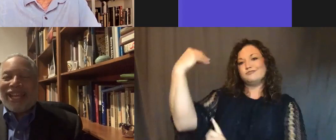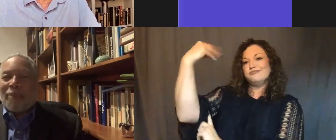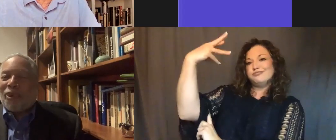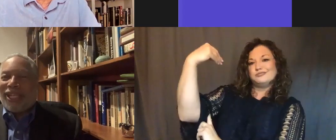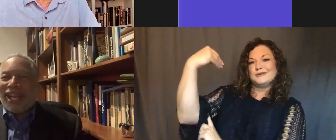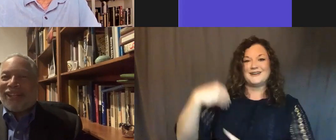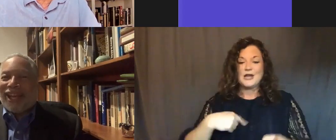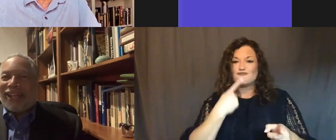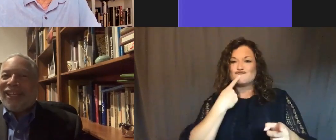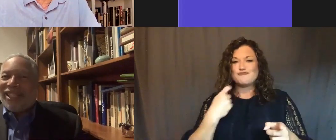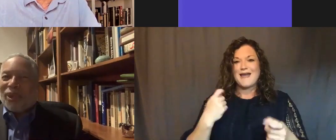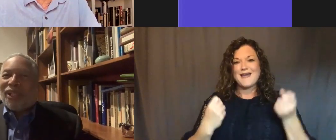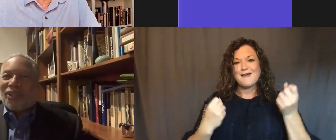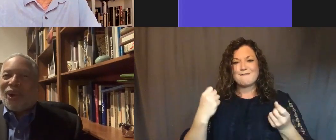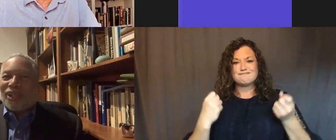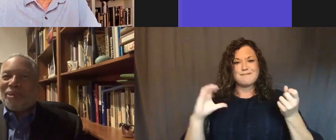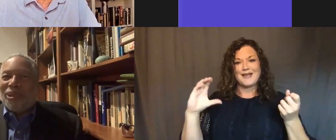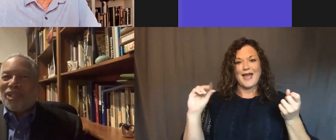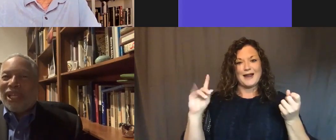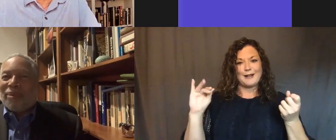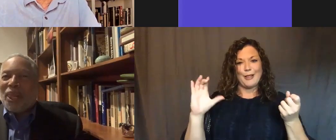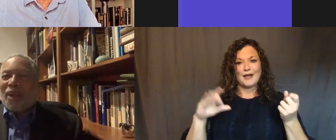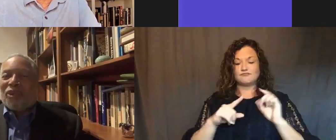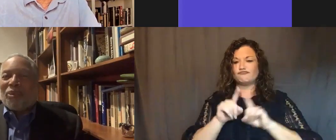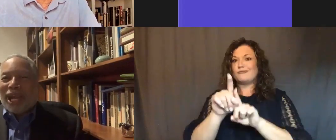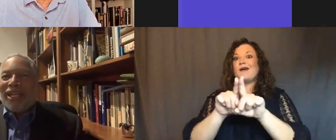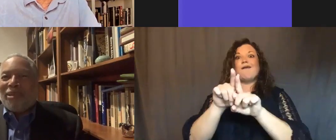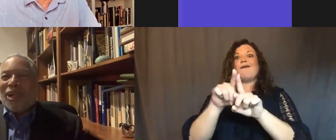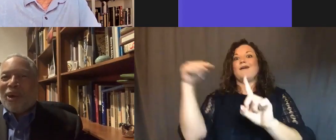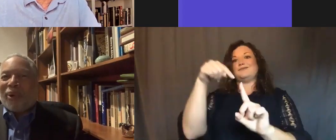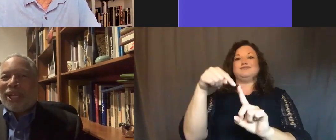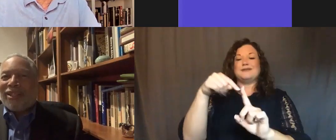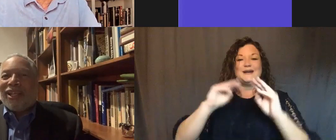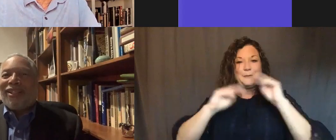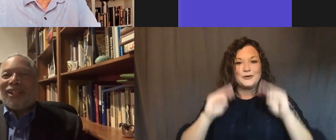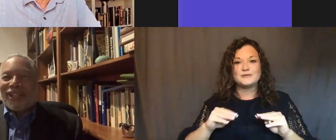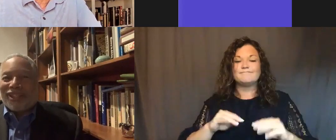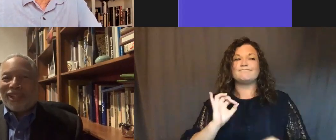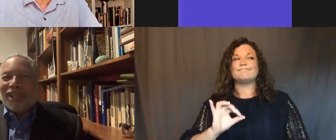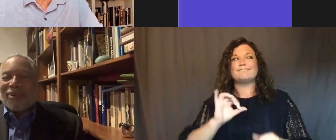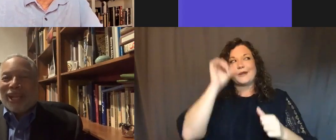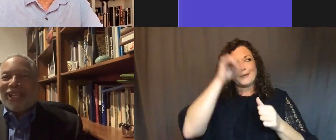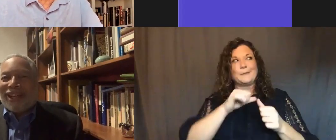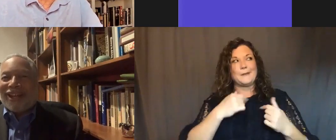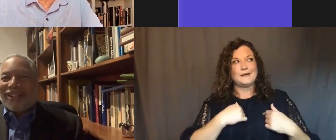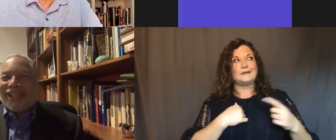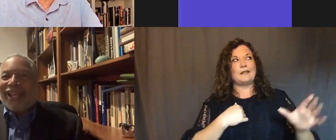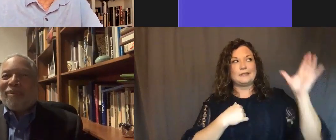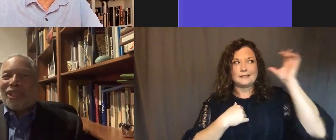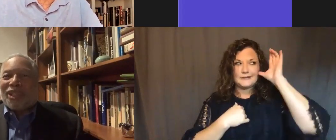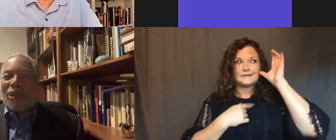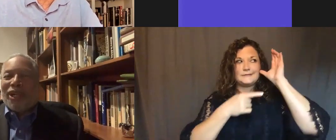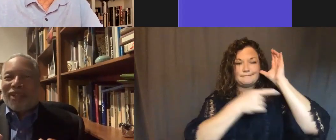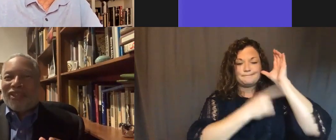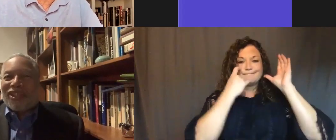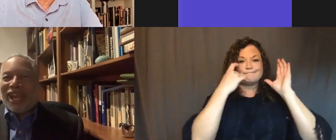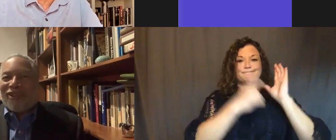Candy Apple Red Cadillac is one of the stars of the museum, which reminded me always to listen, to recognize that it